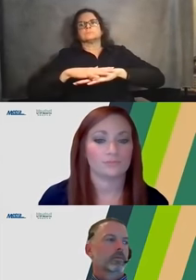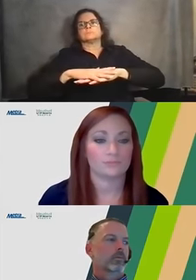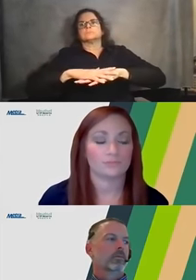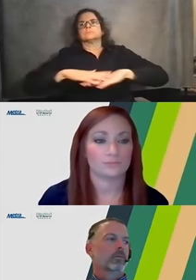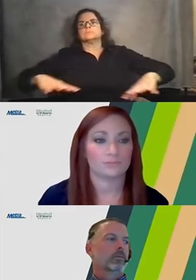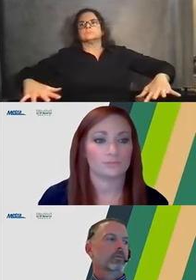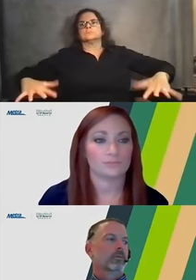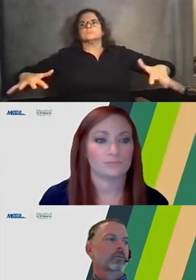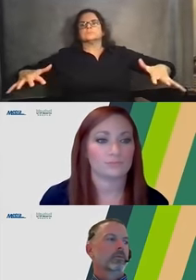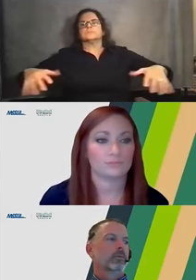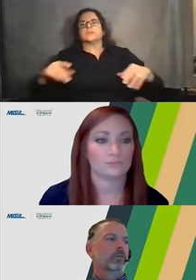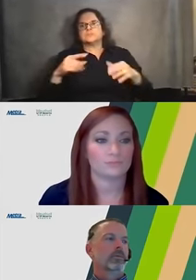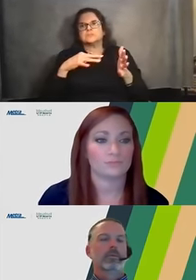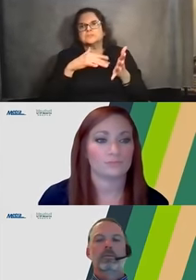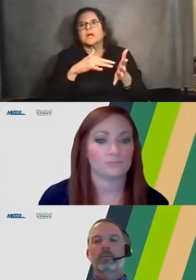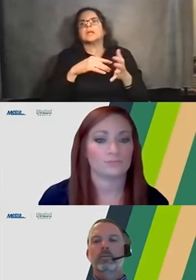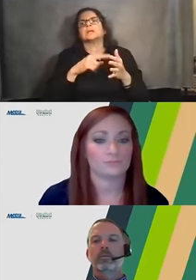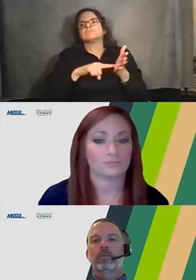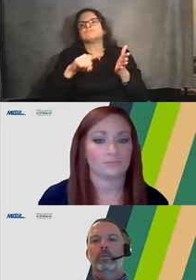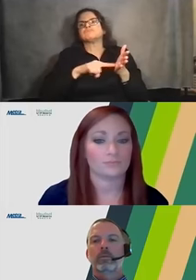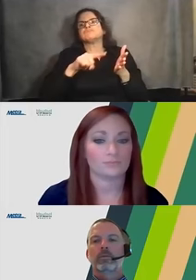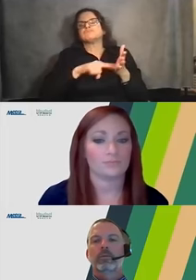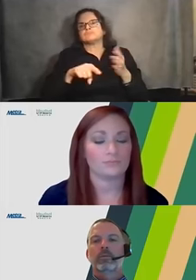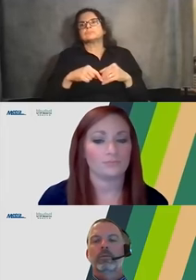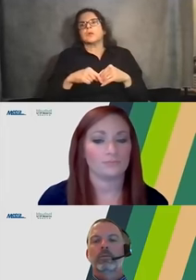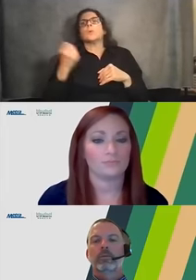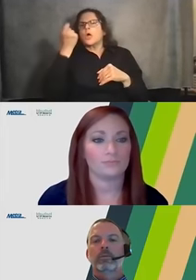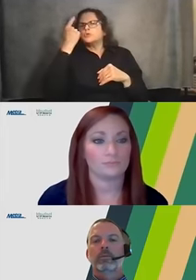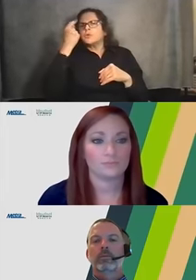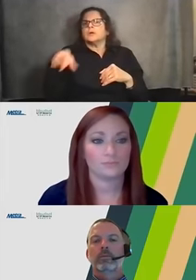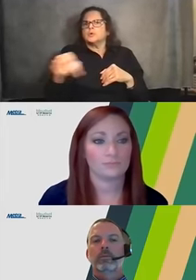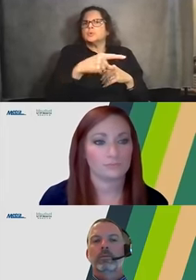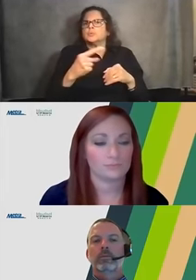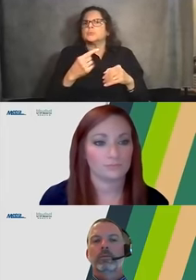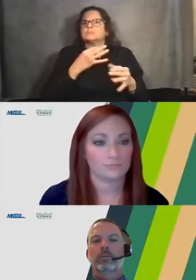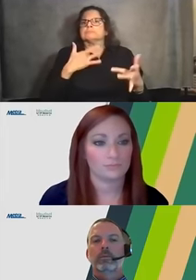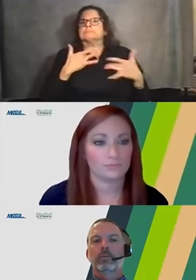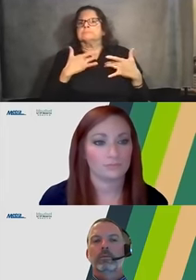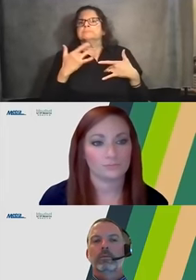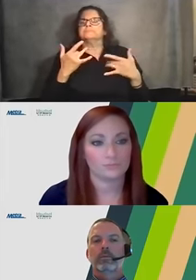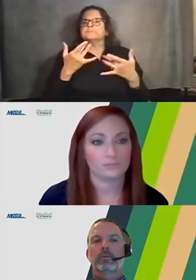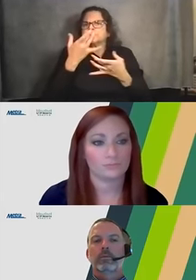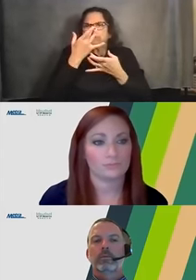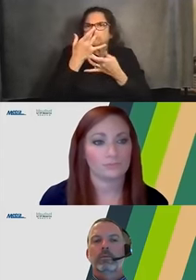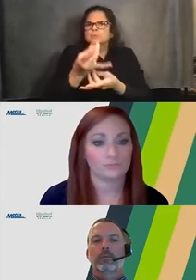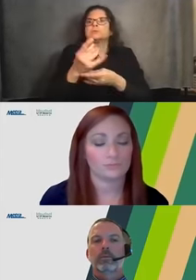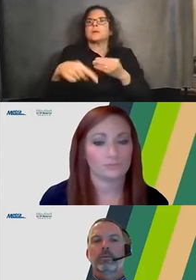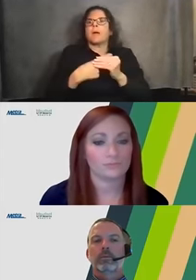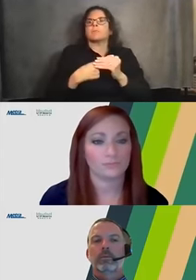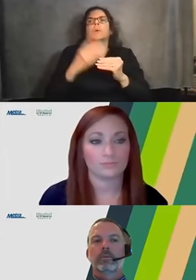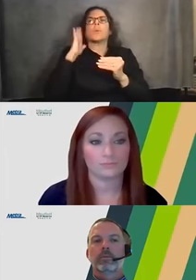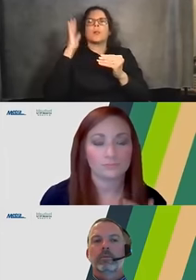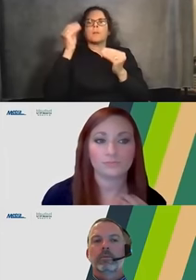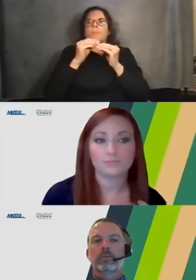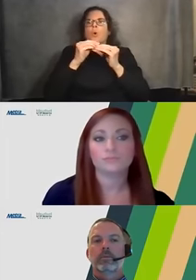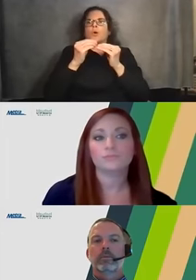topic. Uh, but we do understand that everybody's interested in, in this, uh, this specific item. I do want to stress